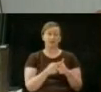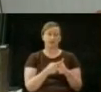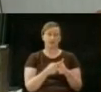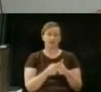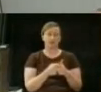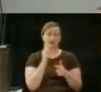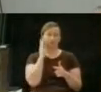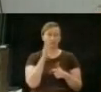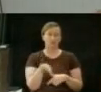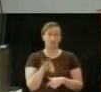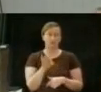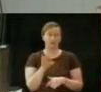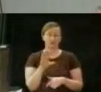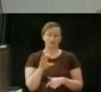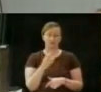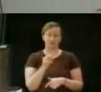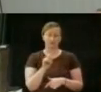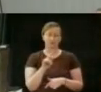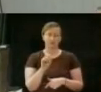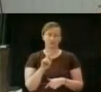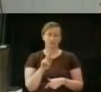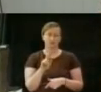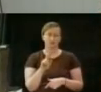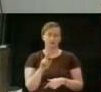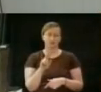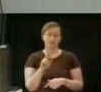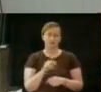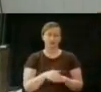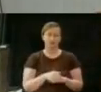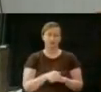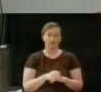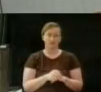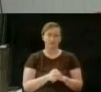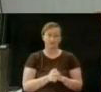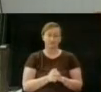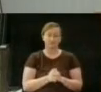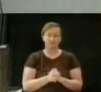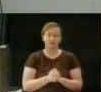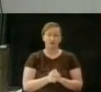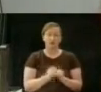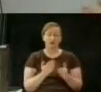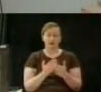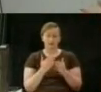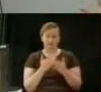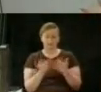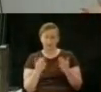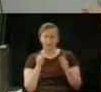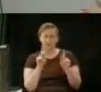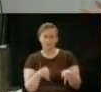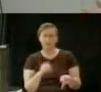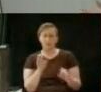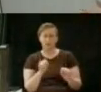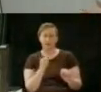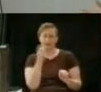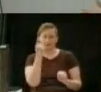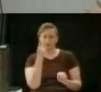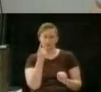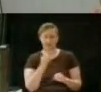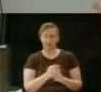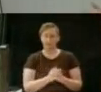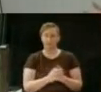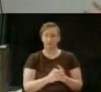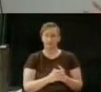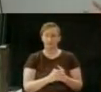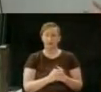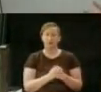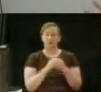addressed first to get some clarification, and then you appoint a charter commission to answer